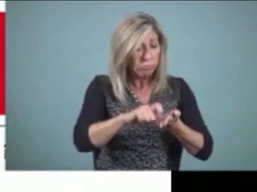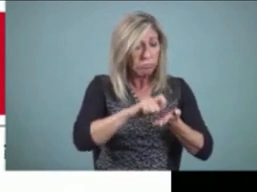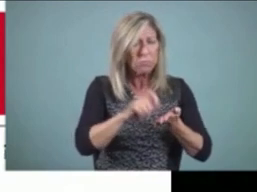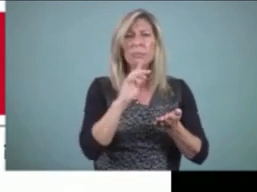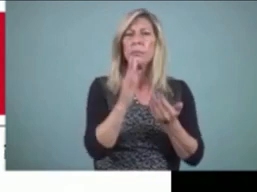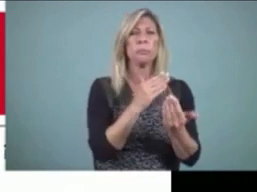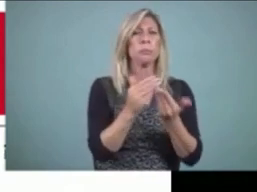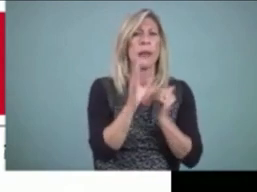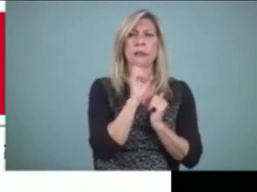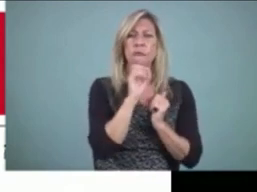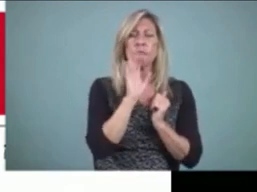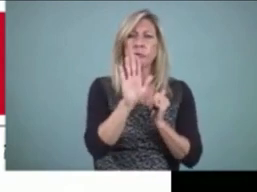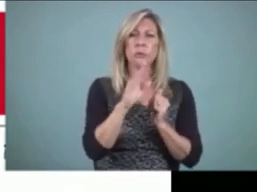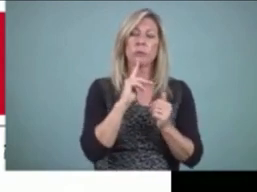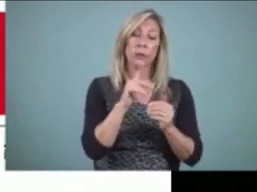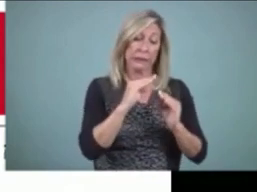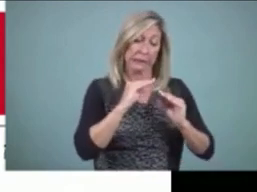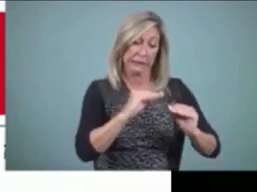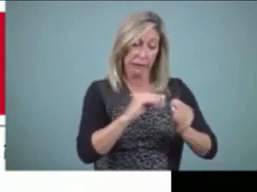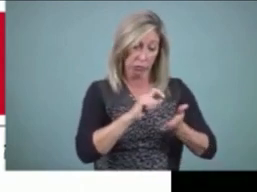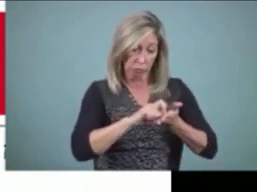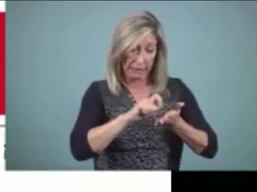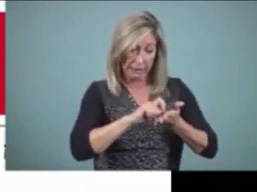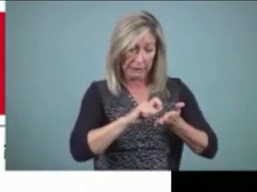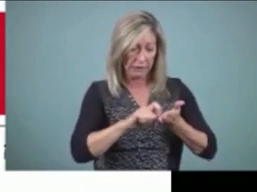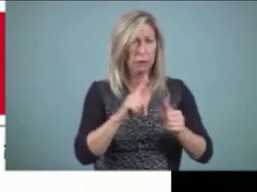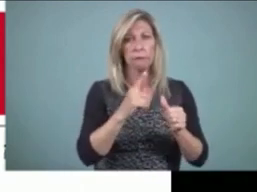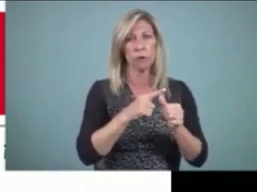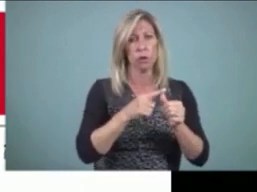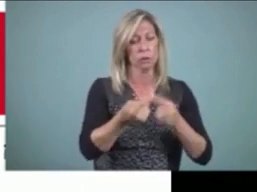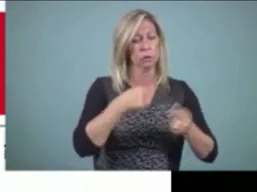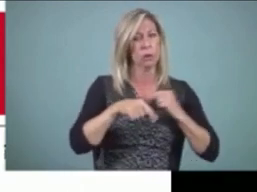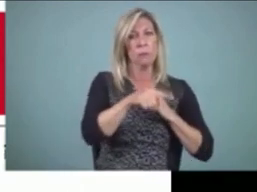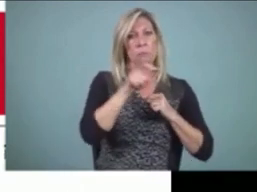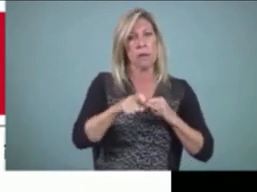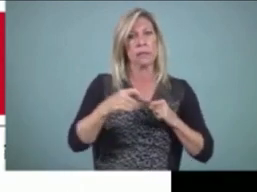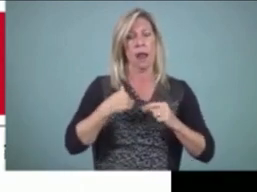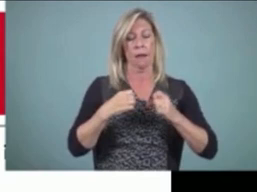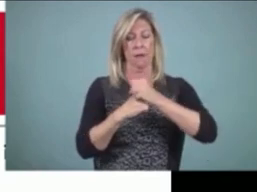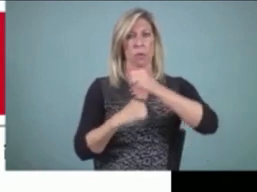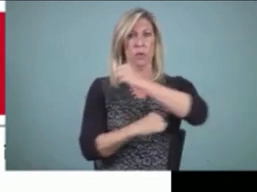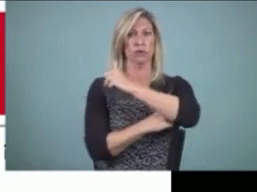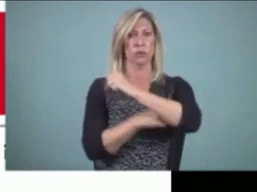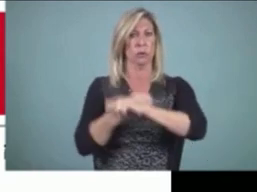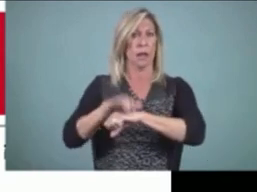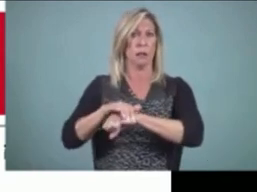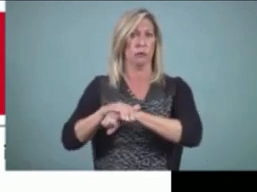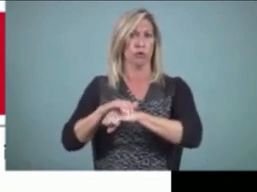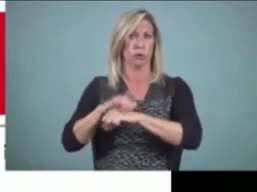at least some threshold level of competence in English, if they want to write English down.